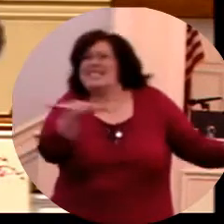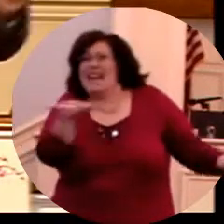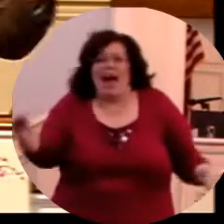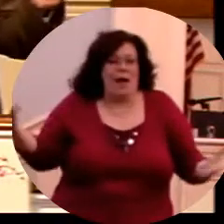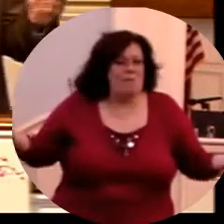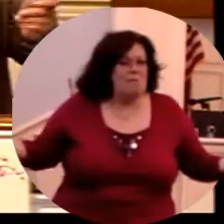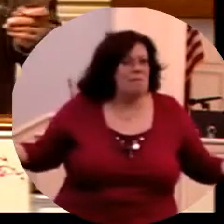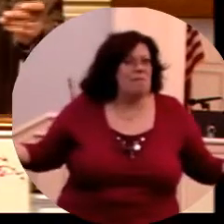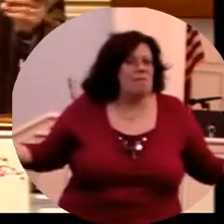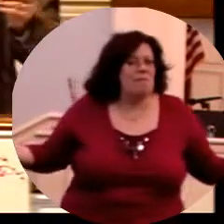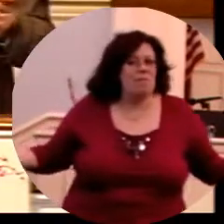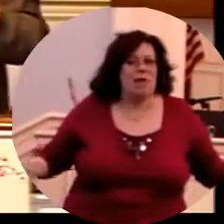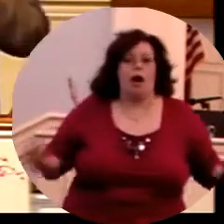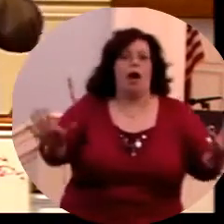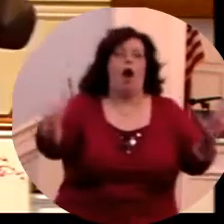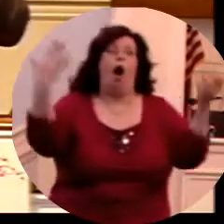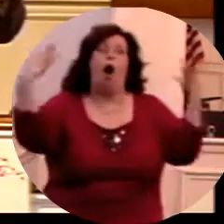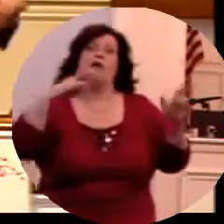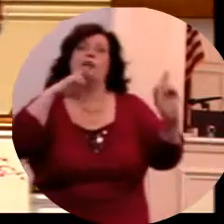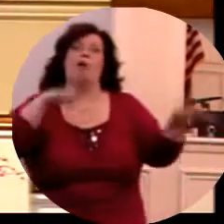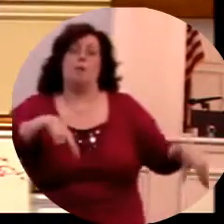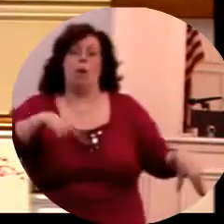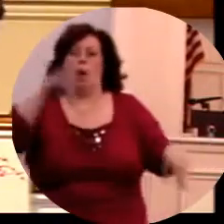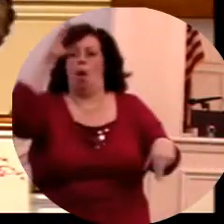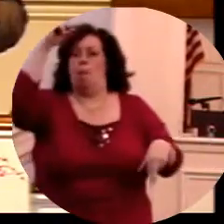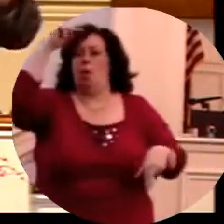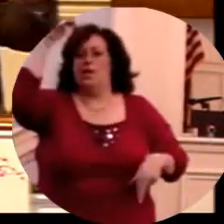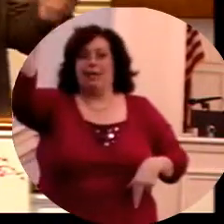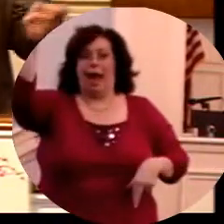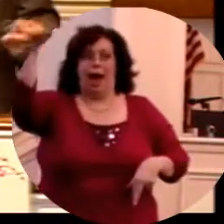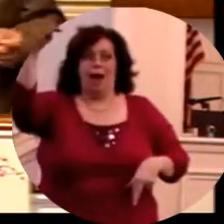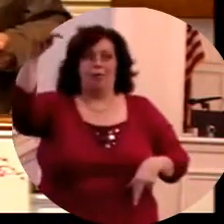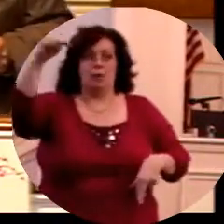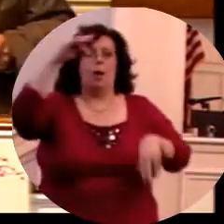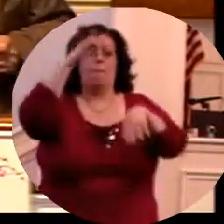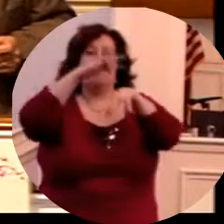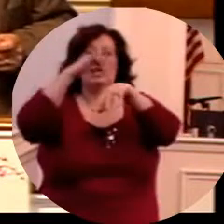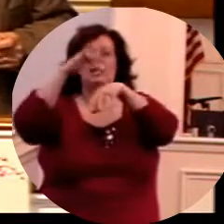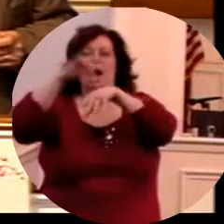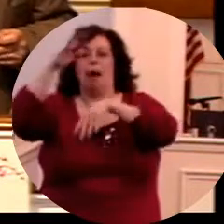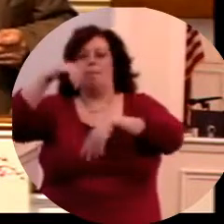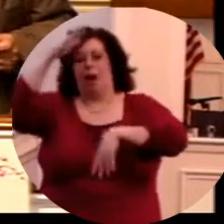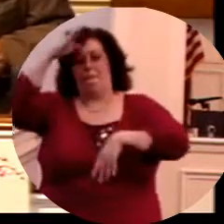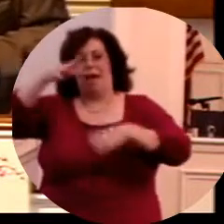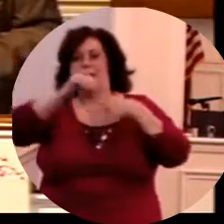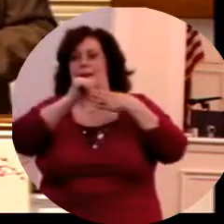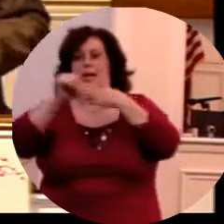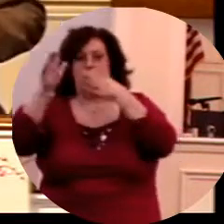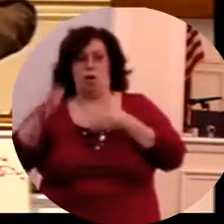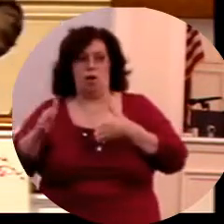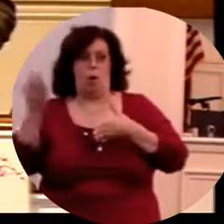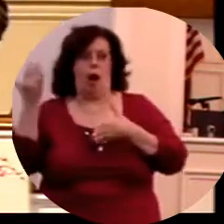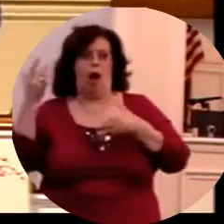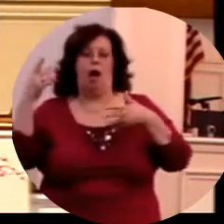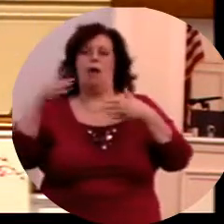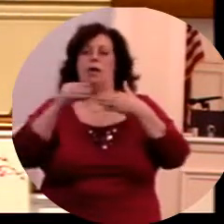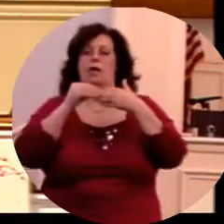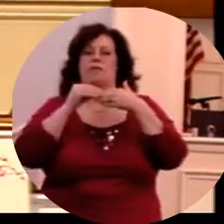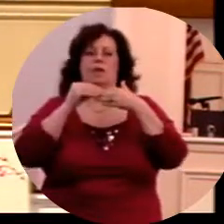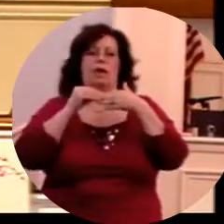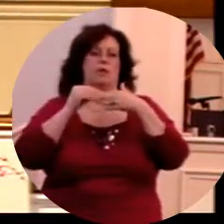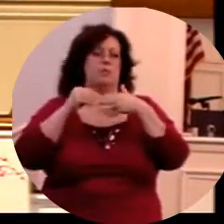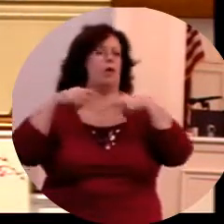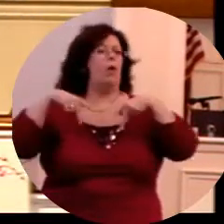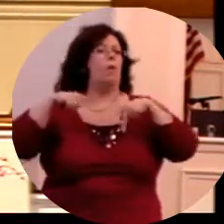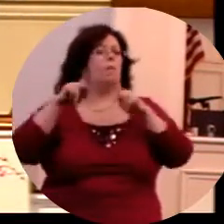Already, we're hearing reports of boy scouts being molested and assaulted now as the boy scouts have caved in to this thing.